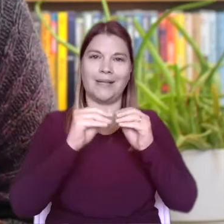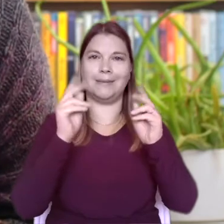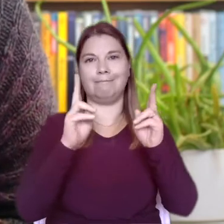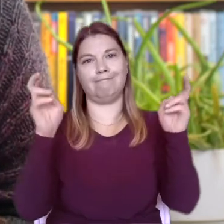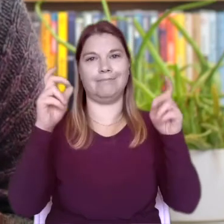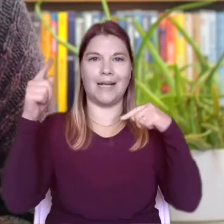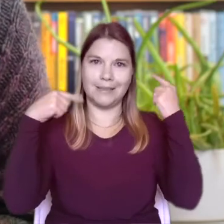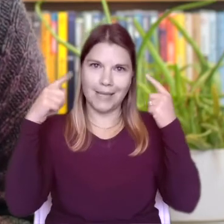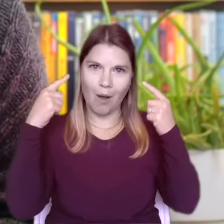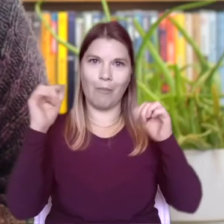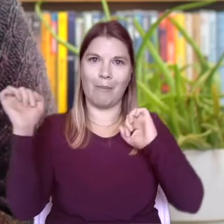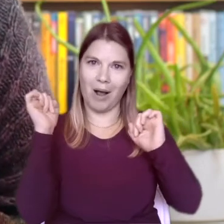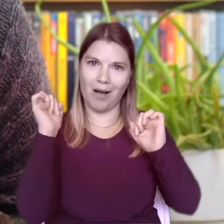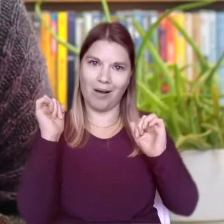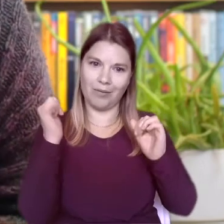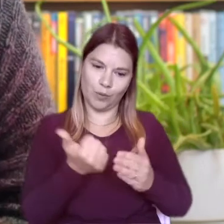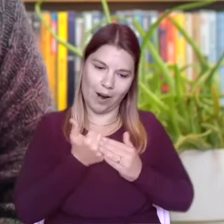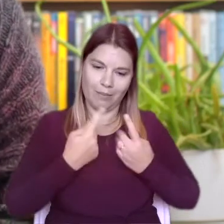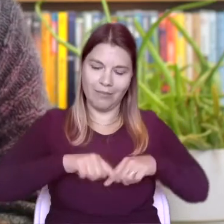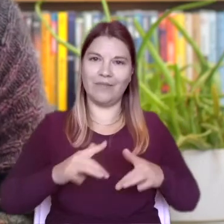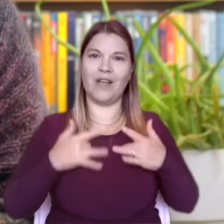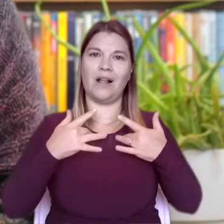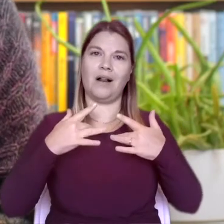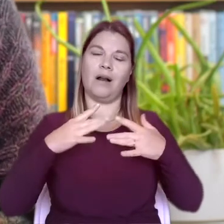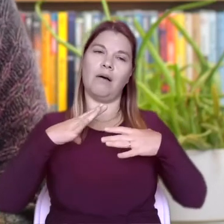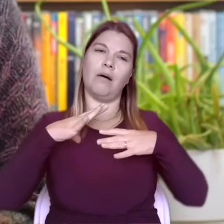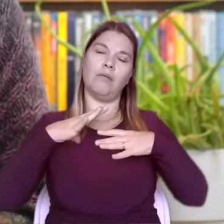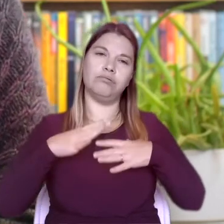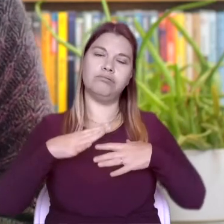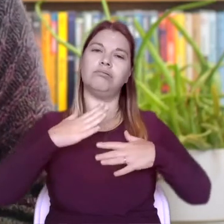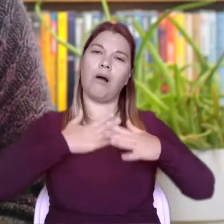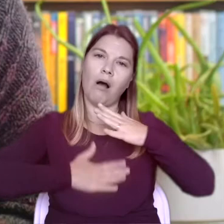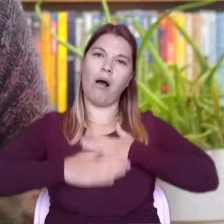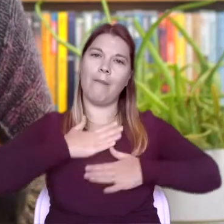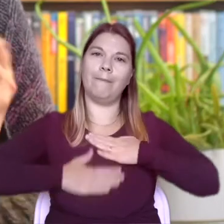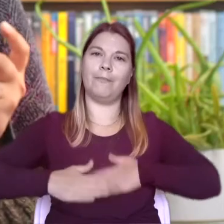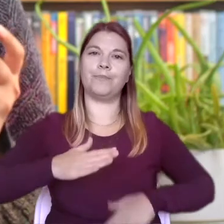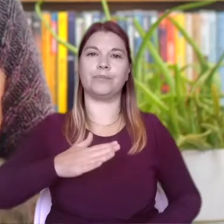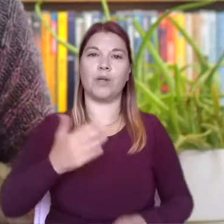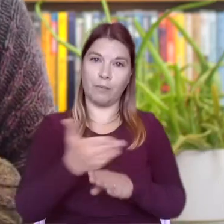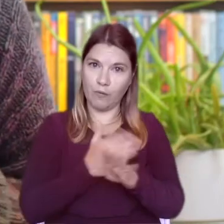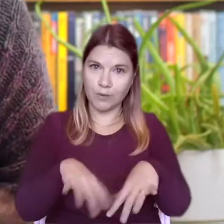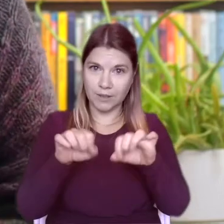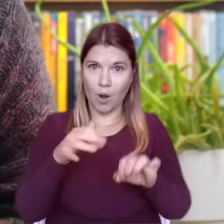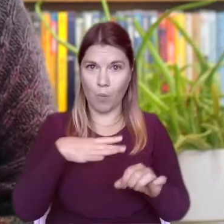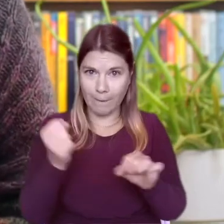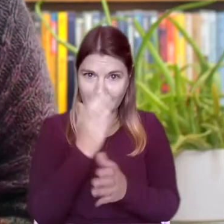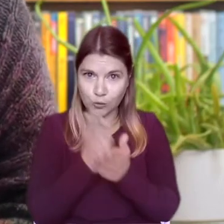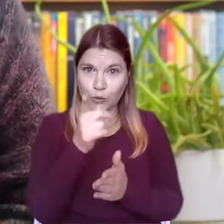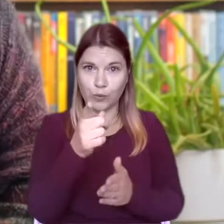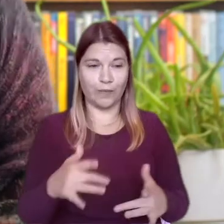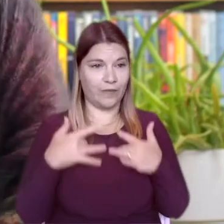Before we start, and before you try this at home, I'd like you to make sure you're in a nice, comfortable place, in a room with soft lighting.